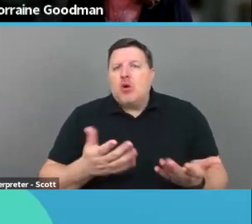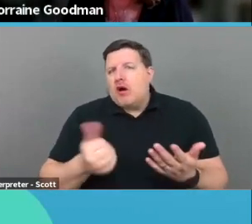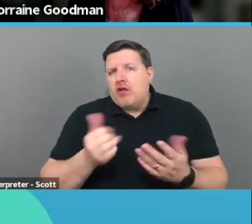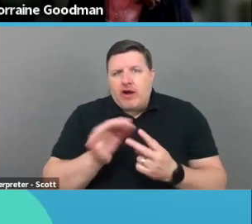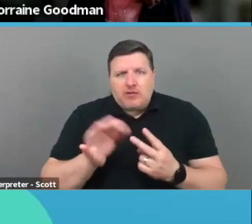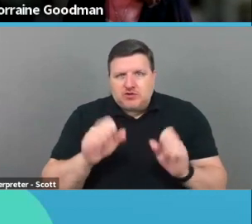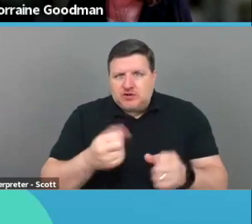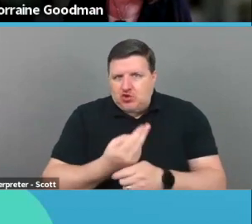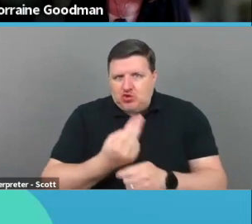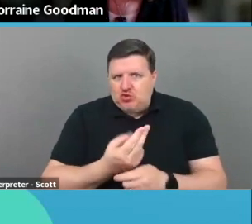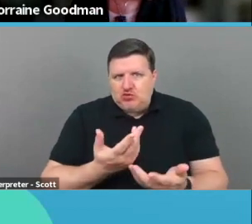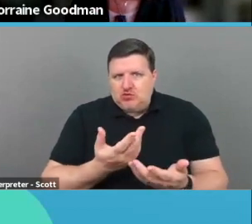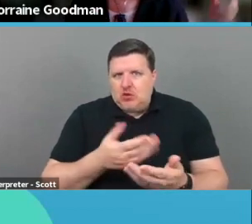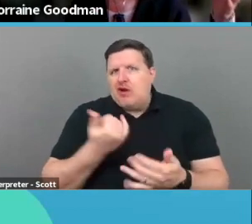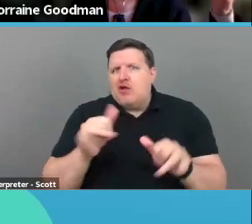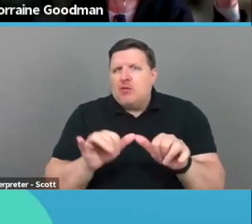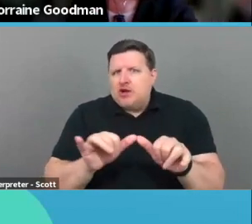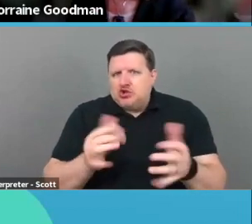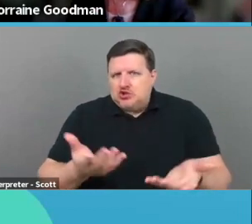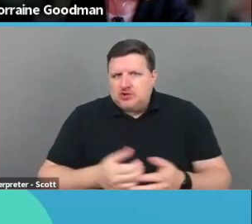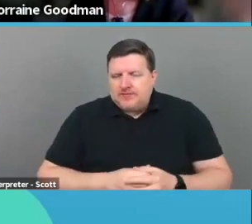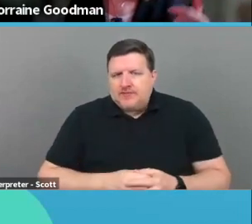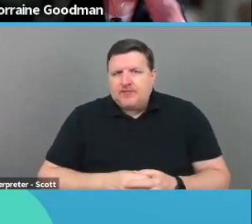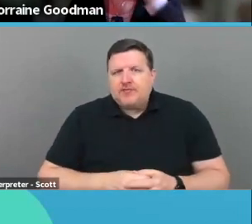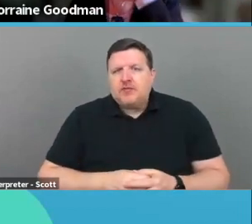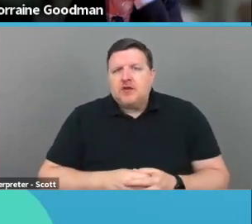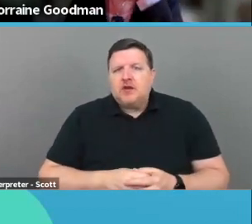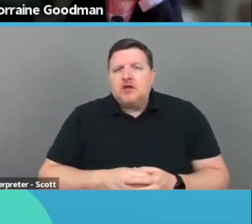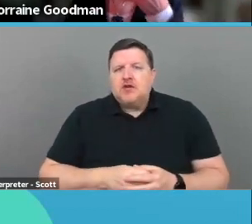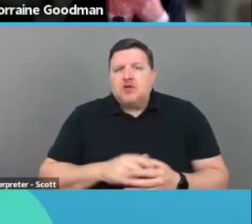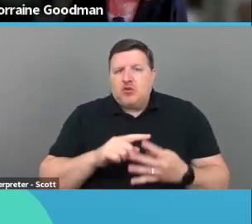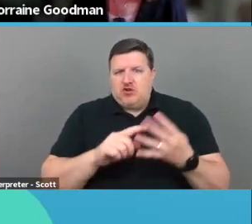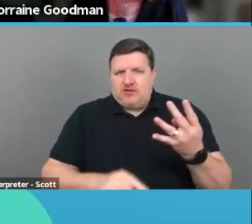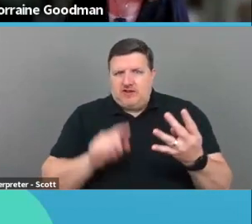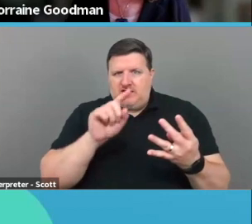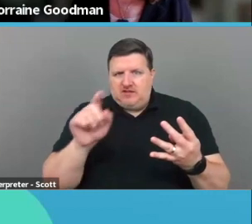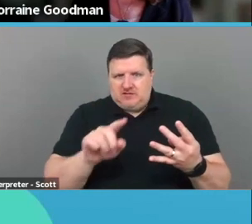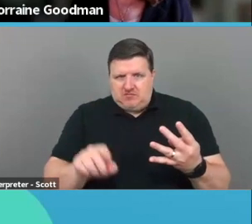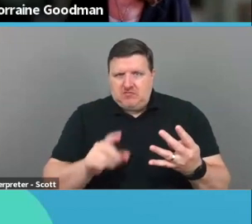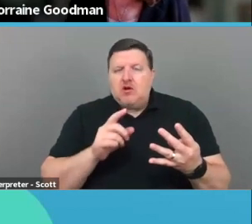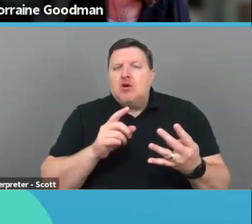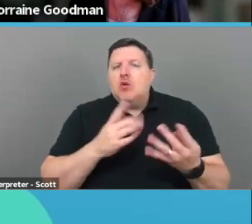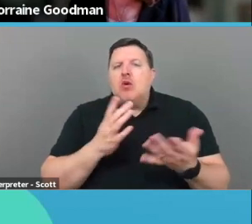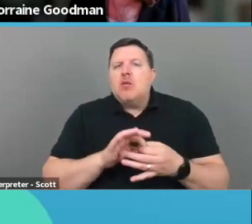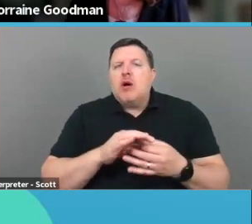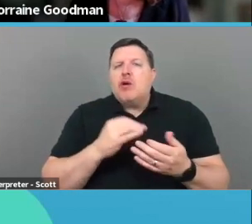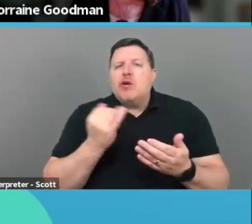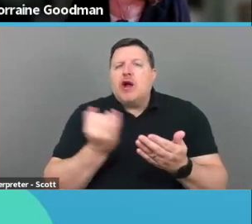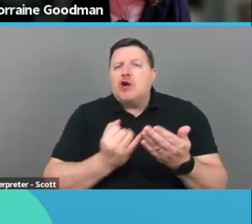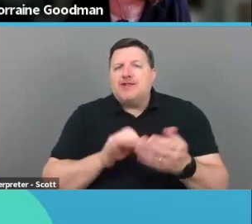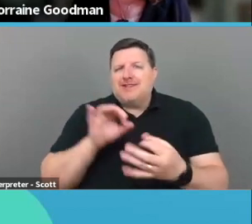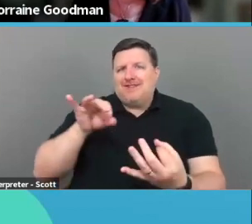can you use? What other metrics? So, there are these, these educational metrics. That's great. What about artistic feedback?